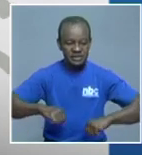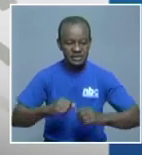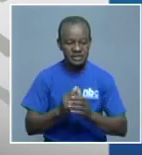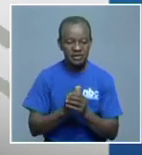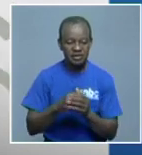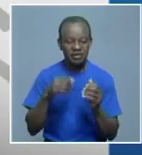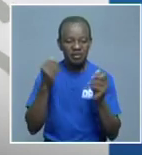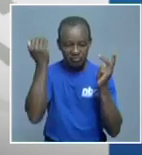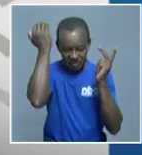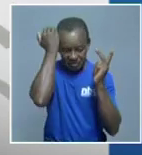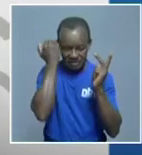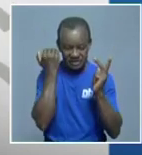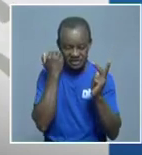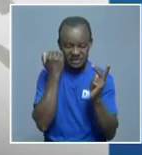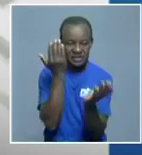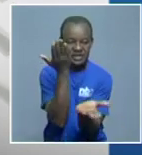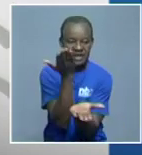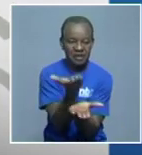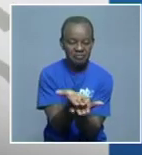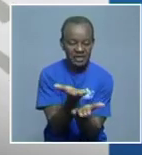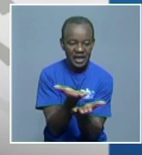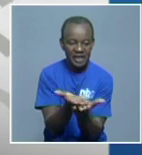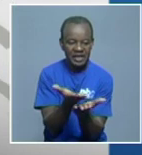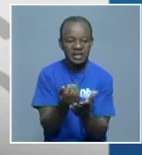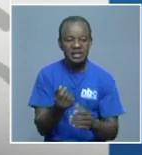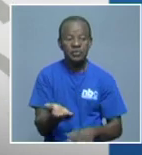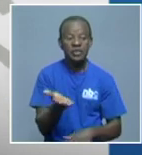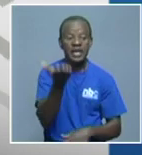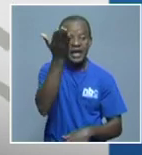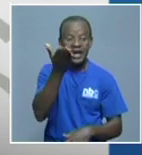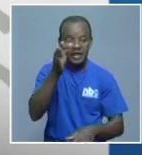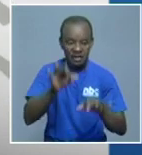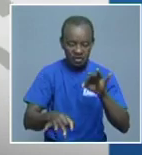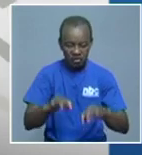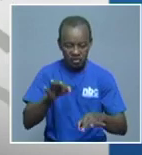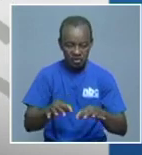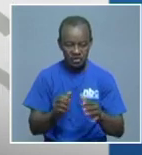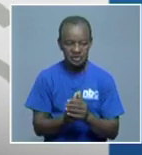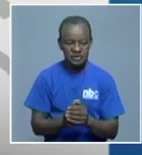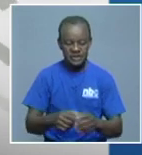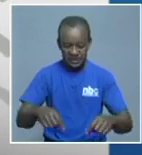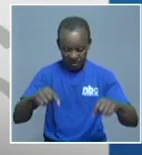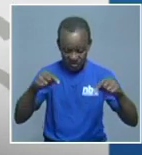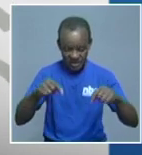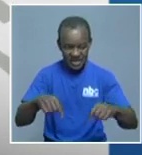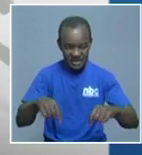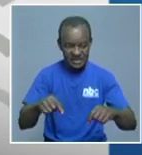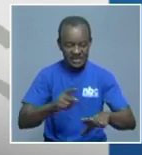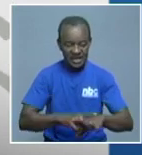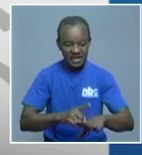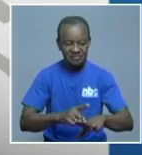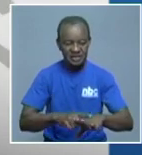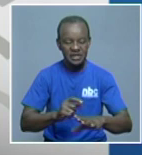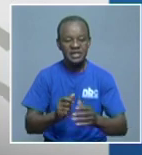appeal with the Supreme Court. But in this case, we would realize that there is